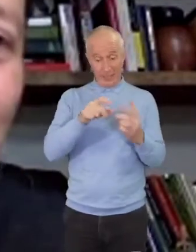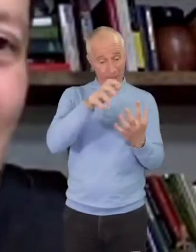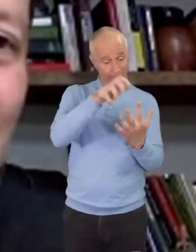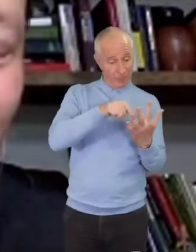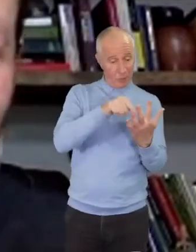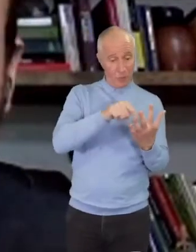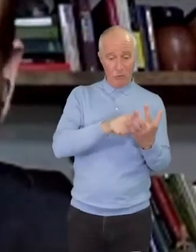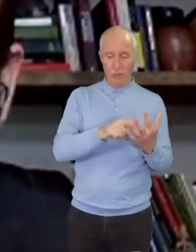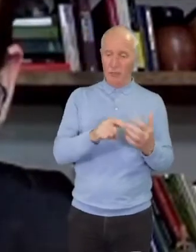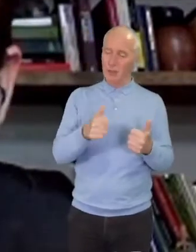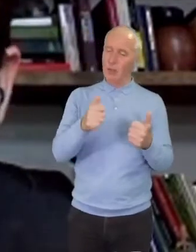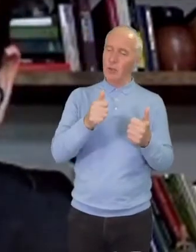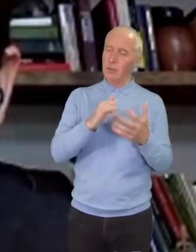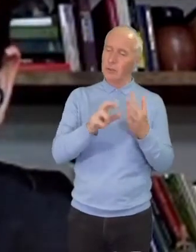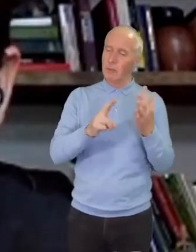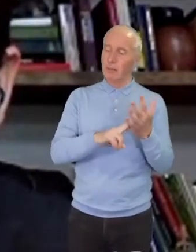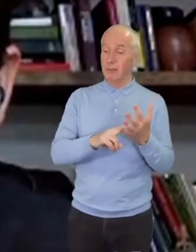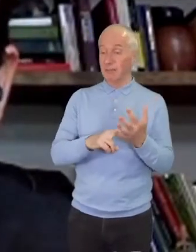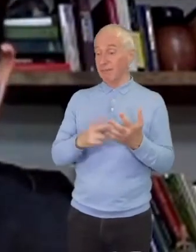Dr. King said,